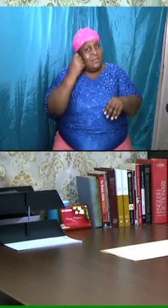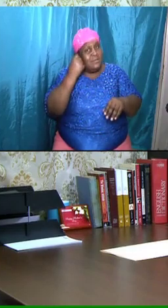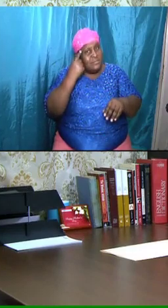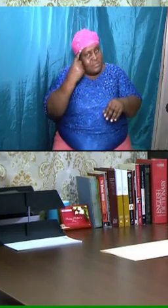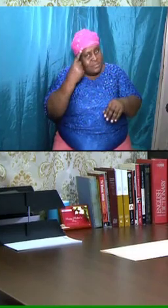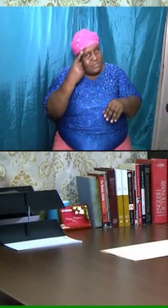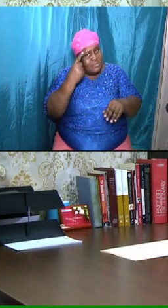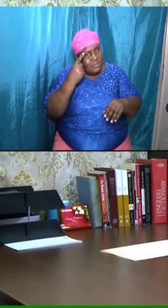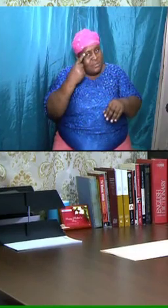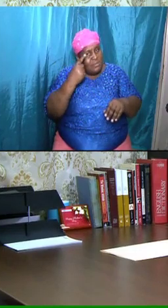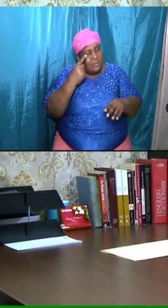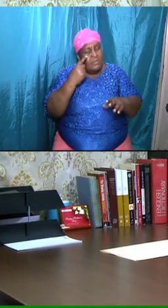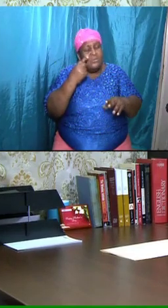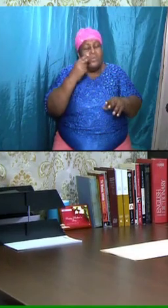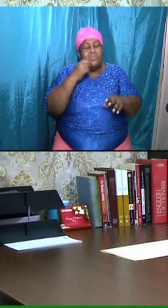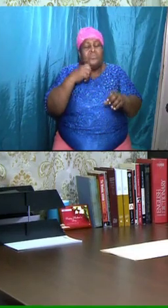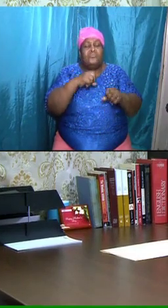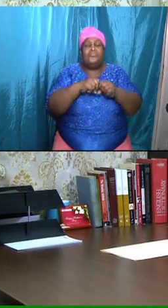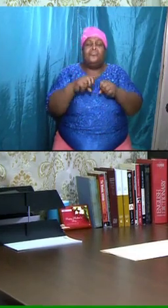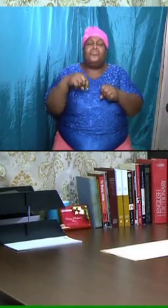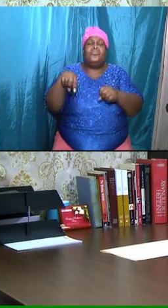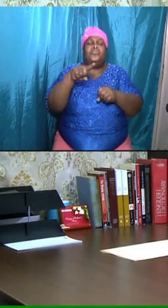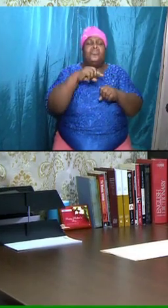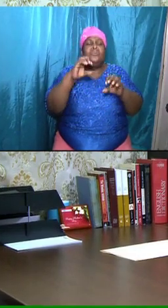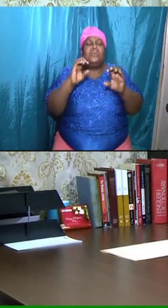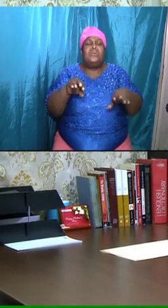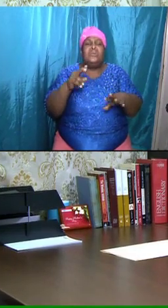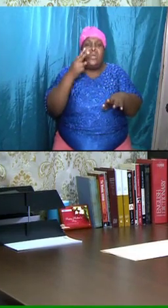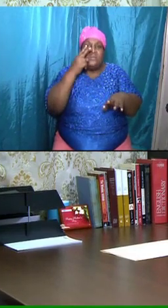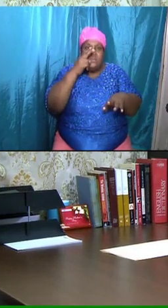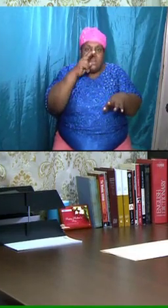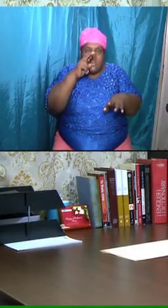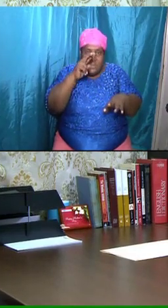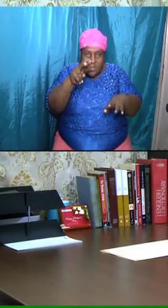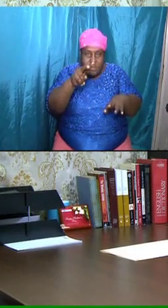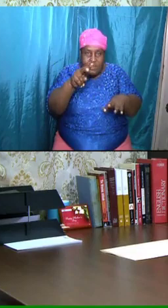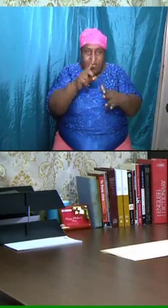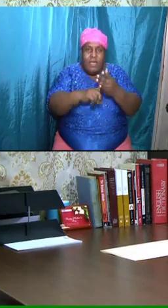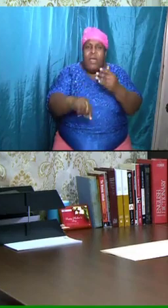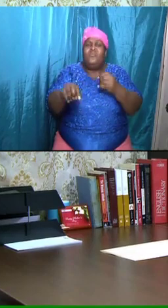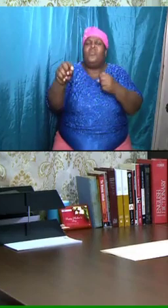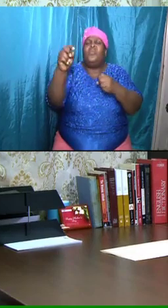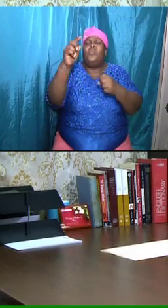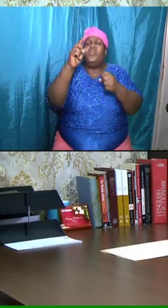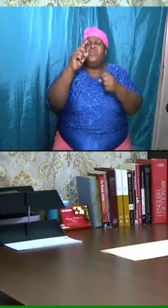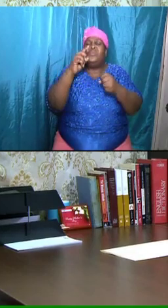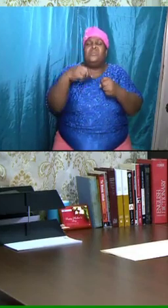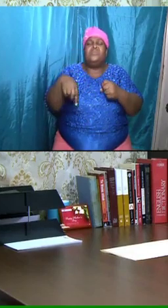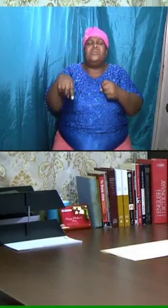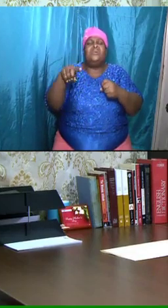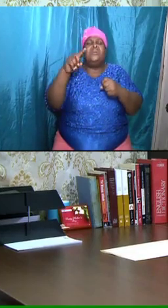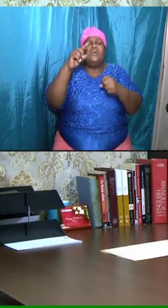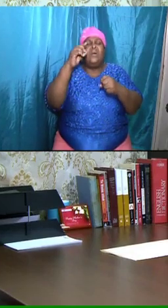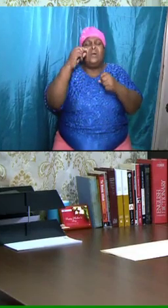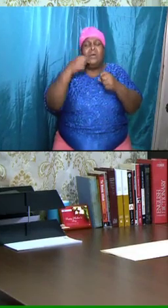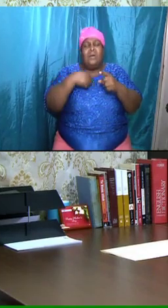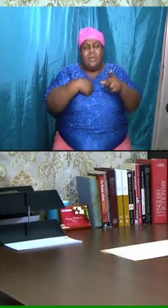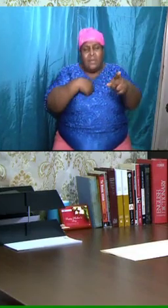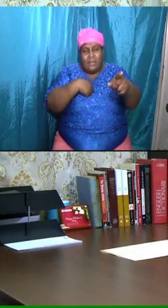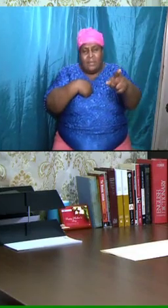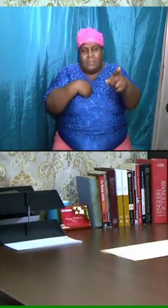sequencing of what I am saying based on what I am presenting to you on the